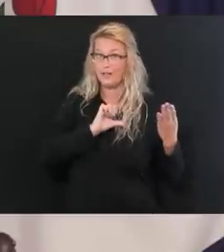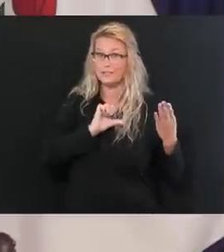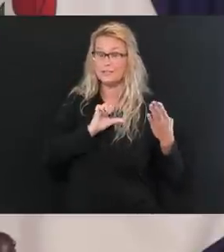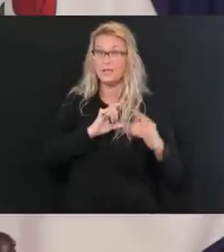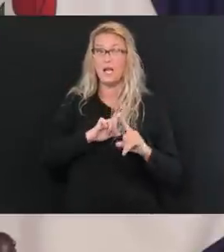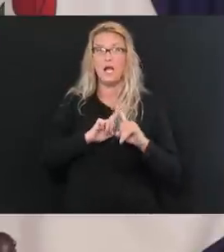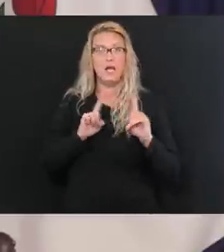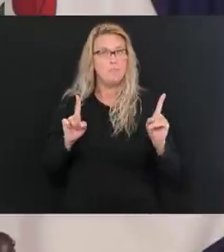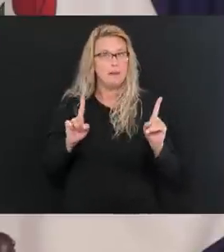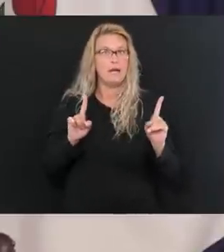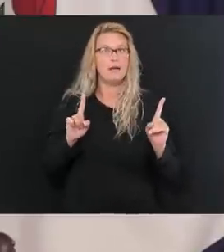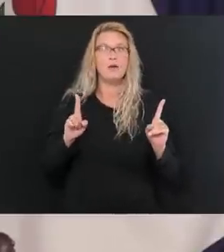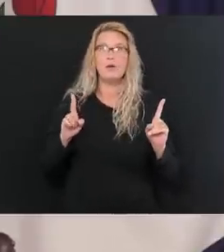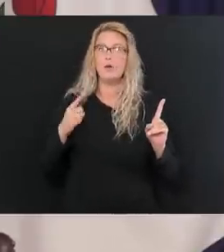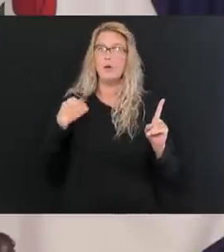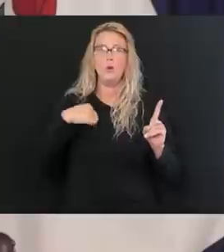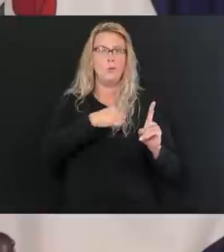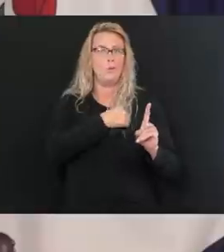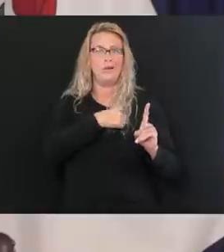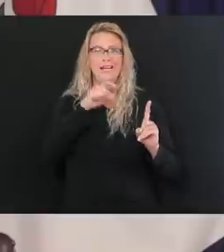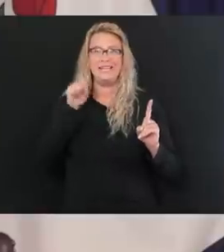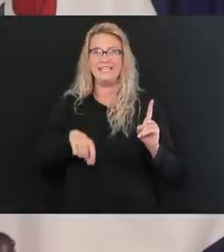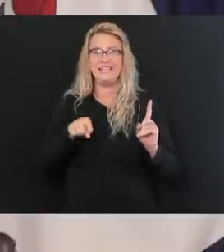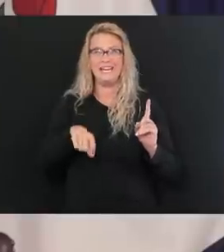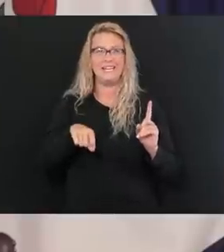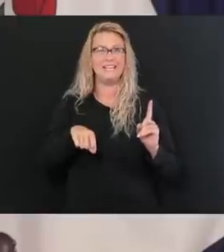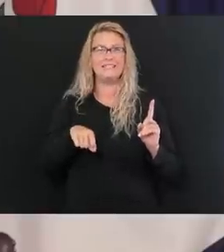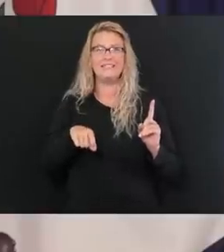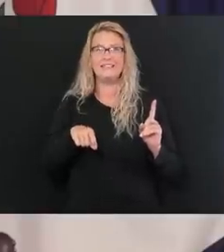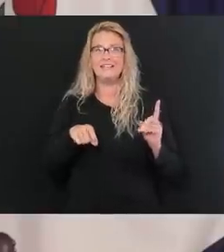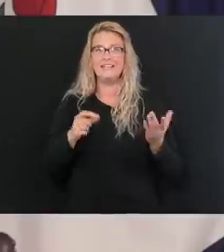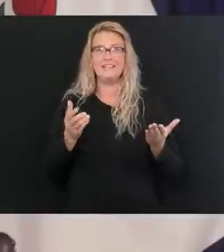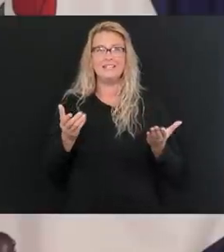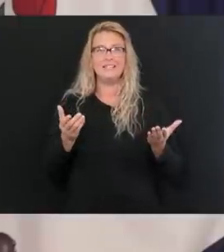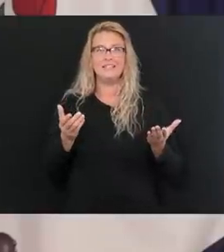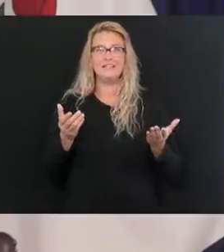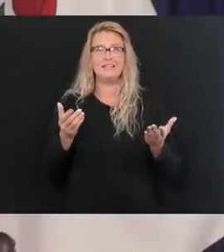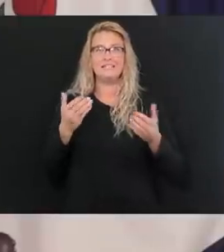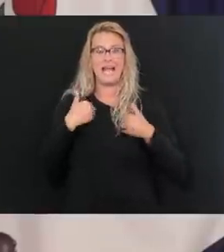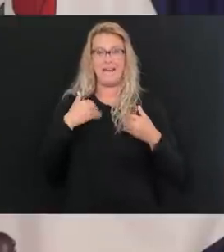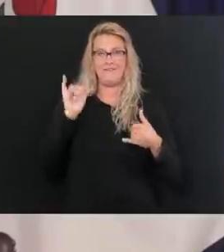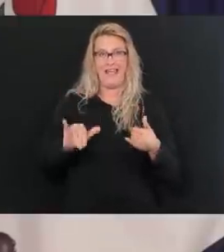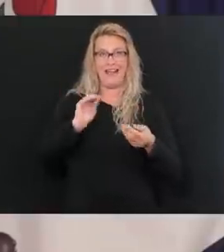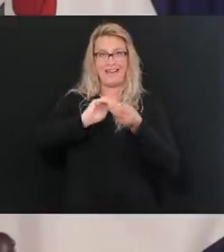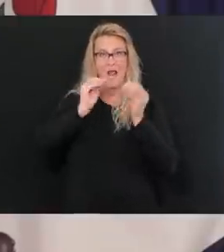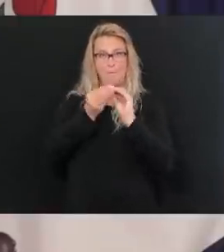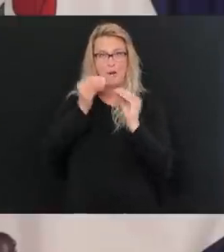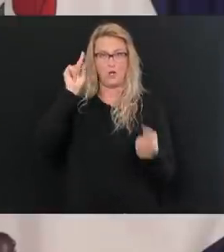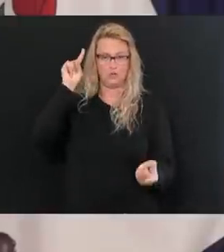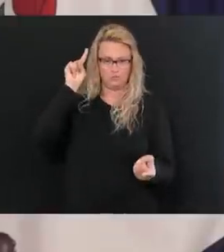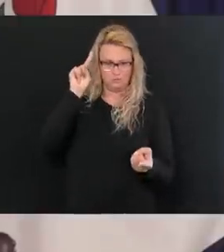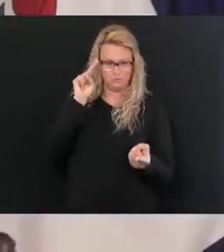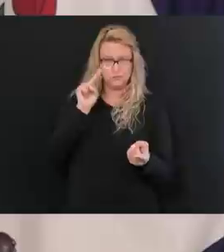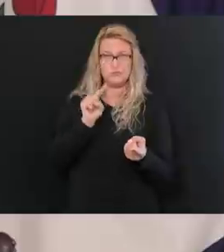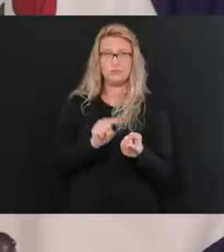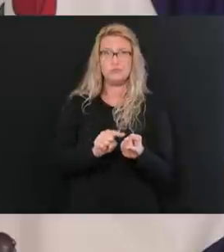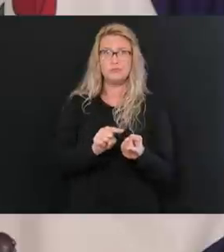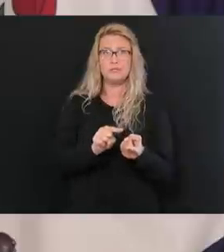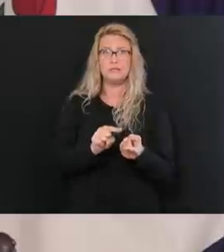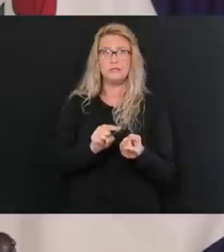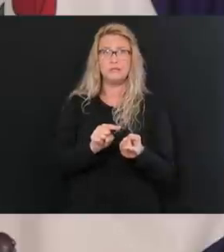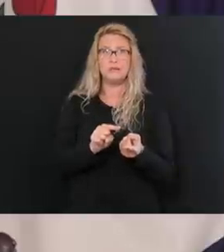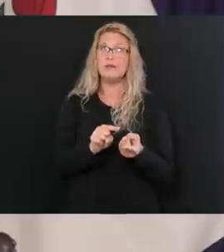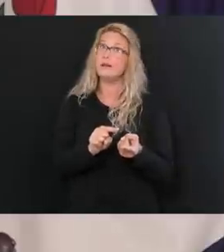just getting ourselves down to where our, our, our rate, you know, whether it be positivity or infection